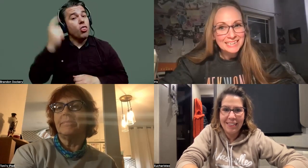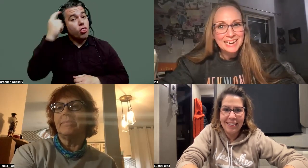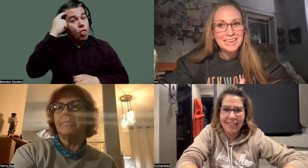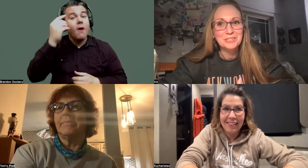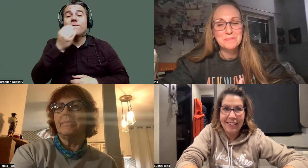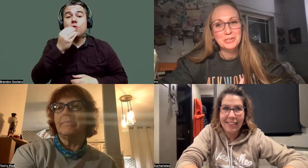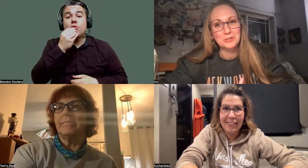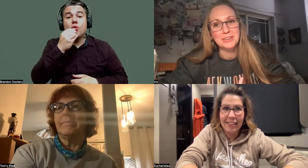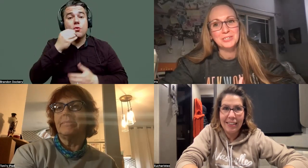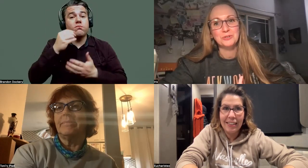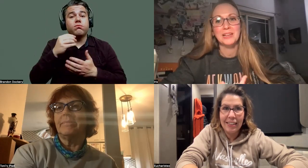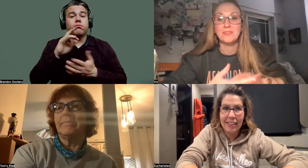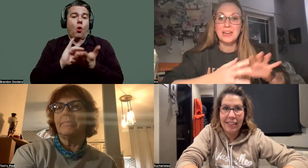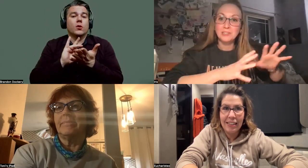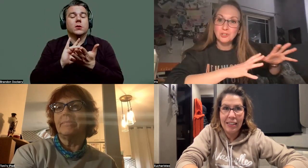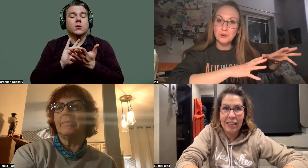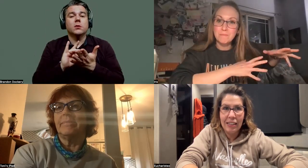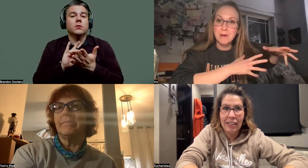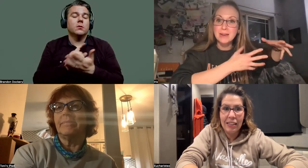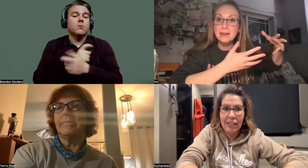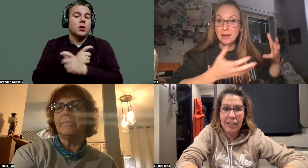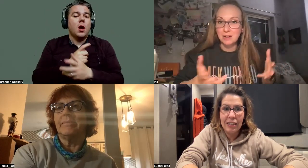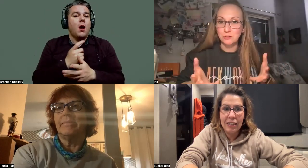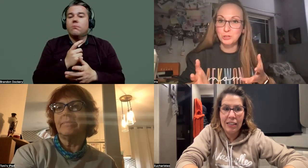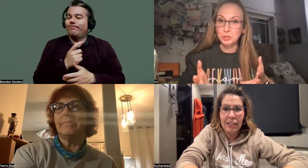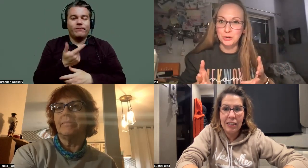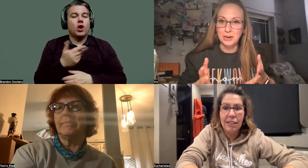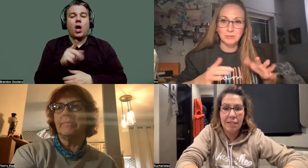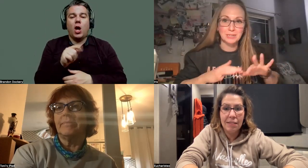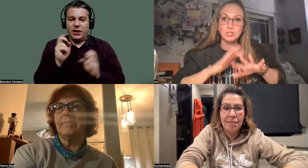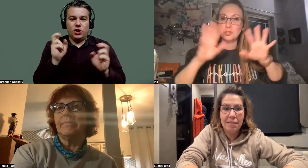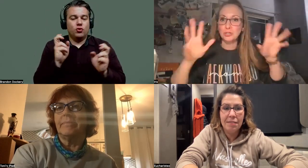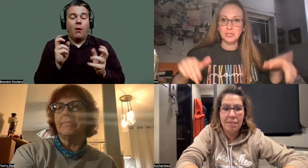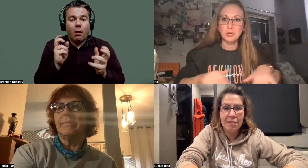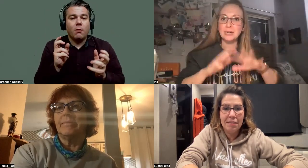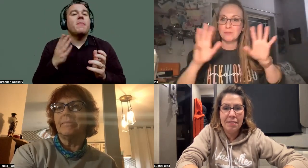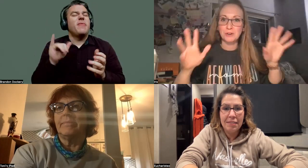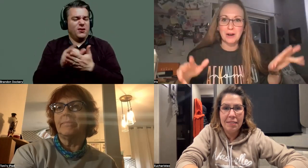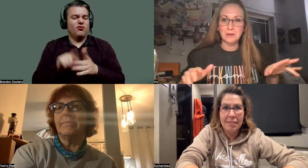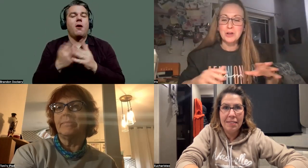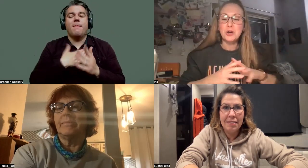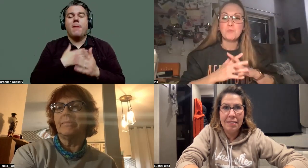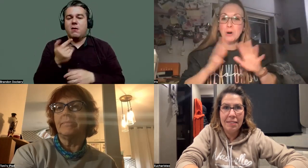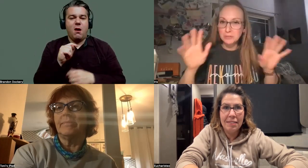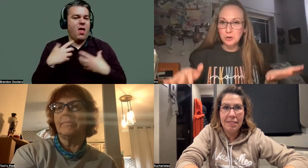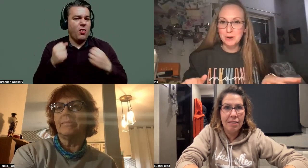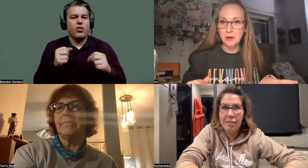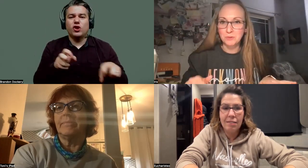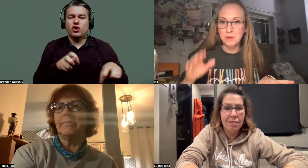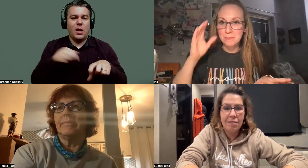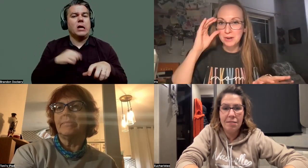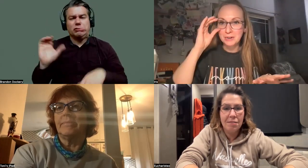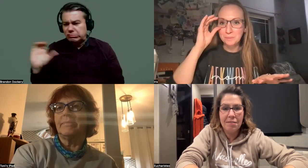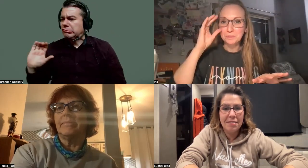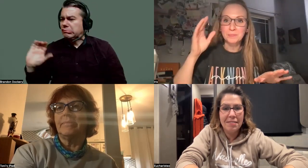I didn't. I had some major gut issues and that started my gut health journey. I was like searching, trying to figure out what was going